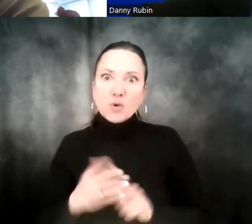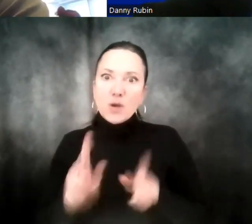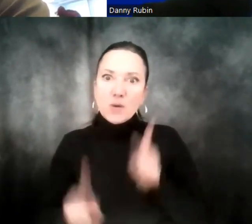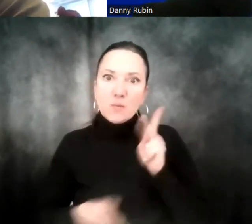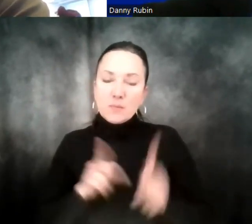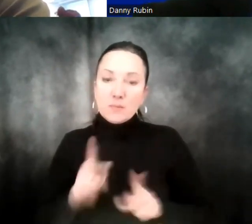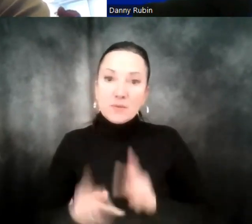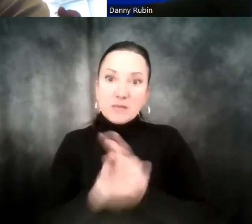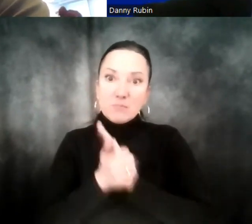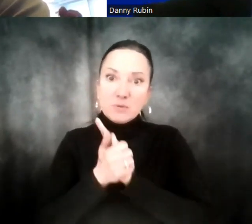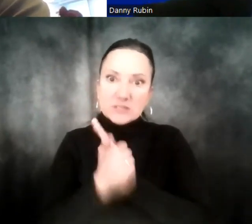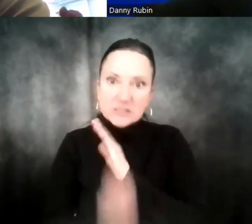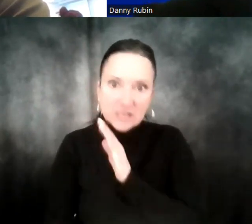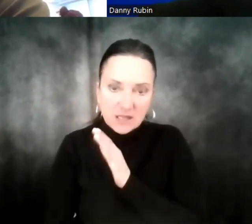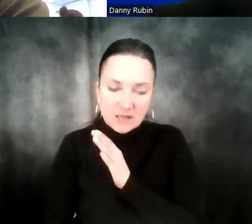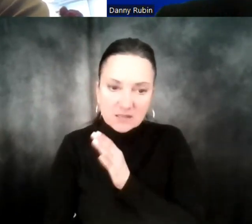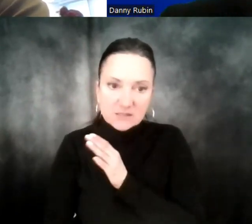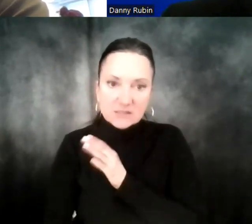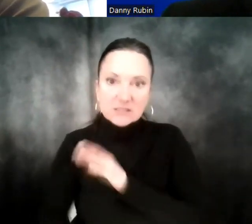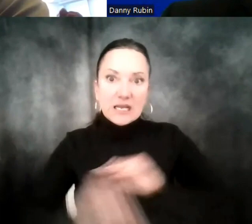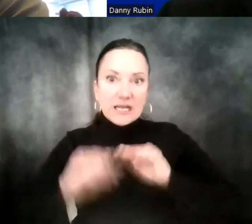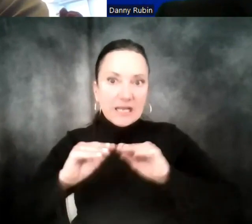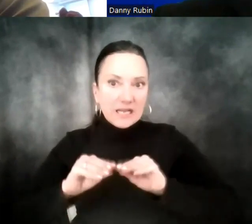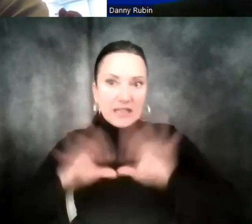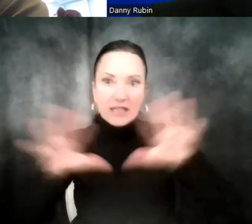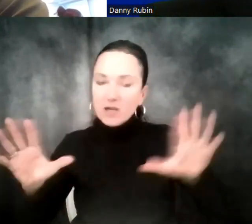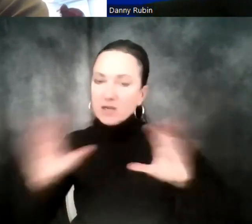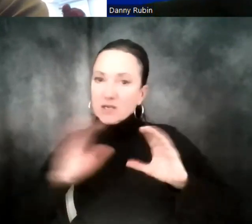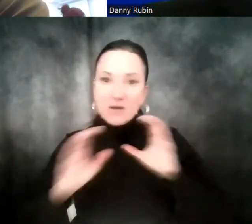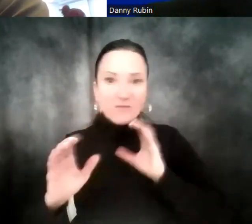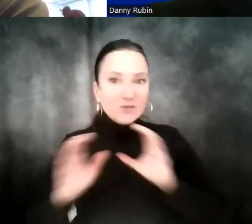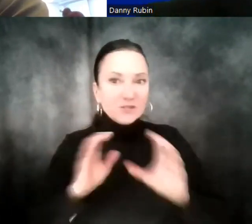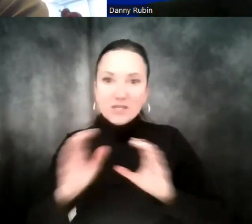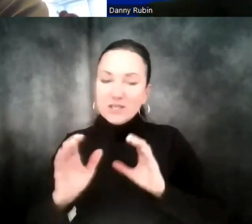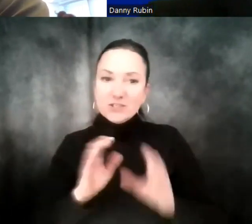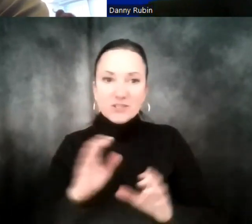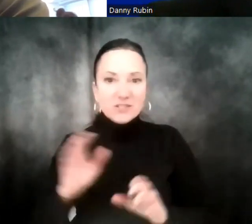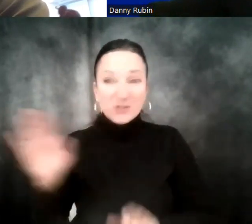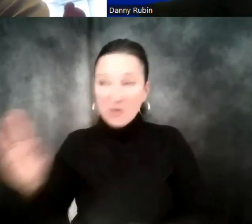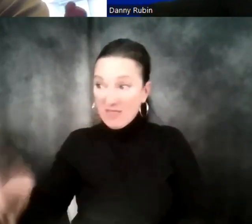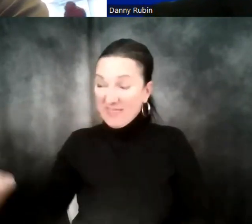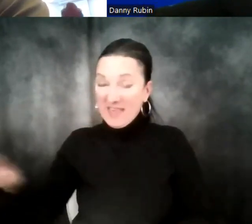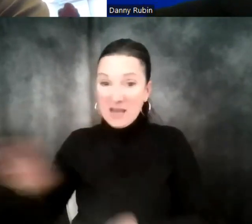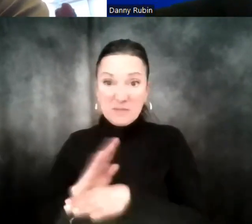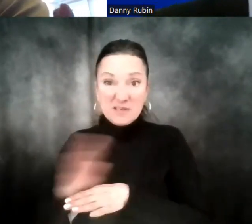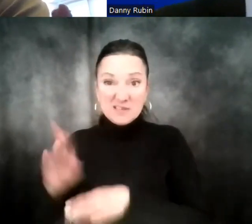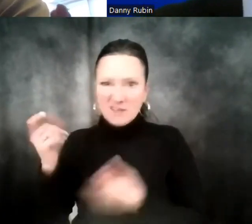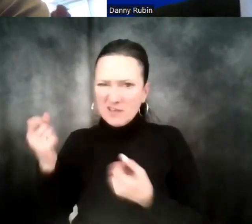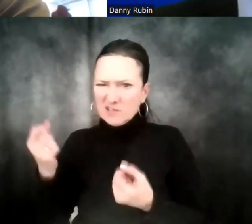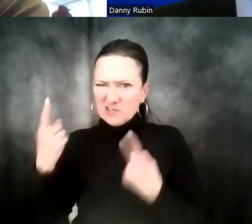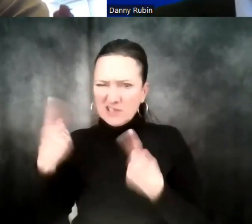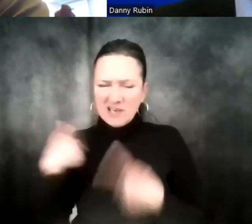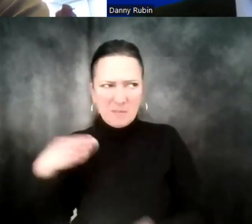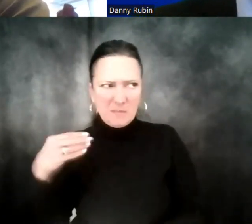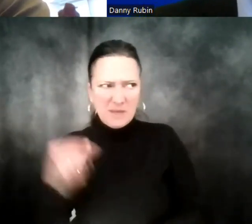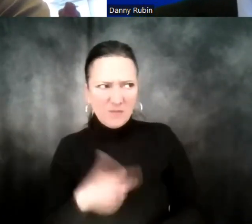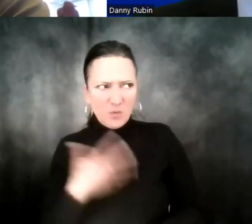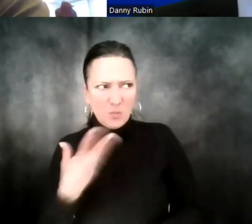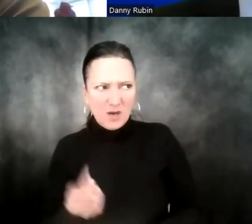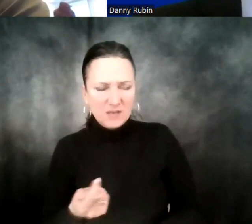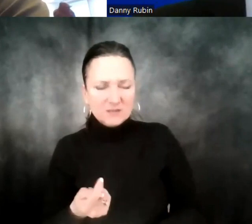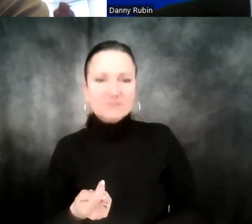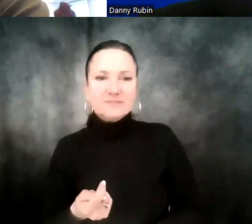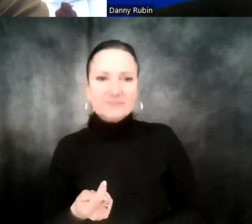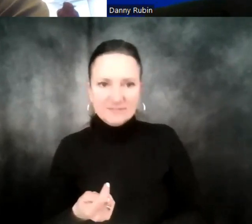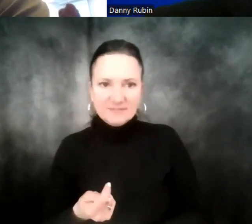be very clear in what you're talking about so that they understand where their money is going. So, it's almost like you have to